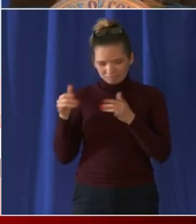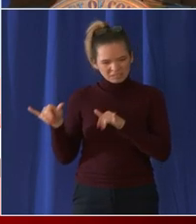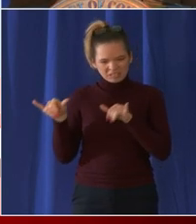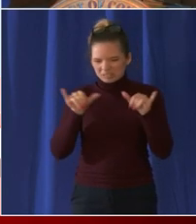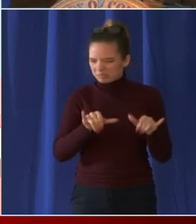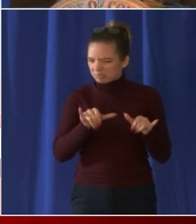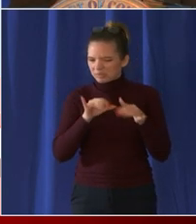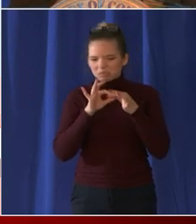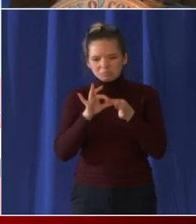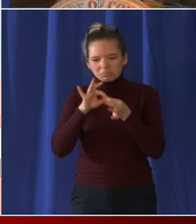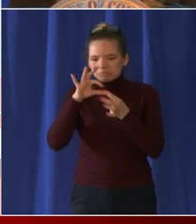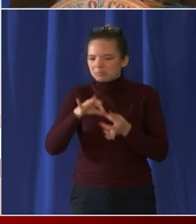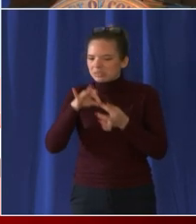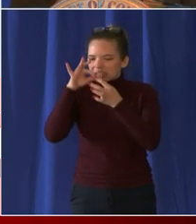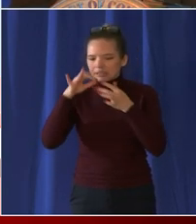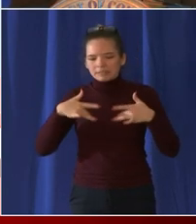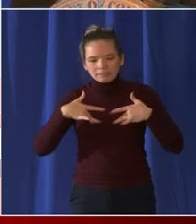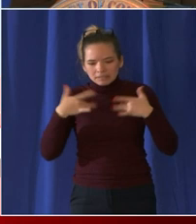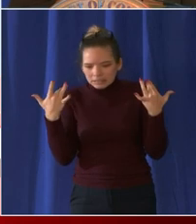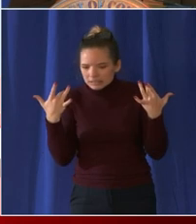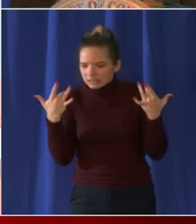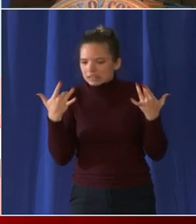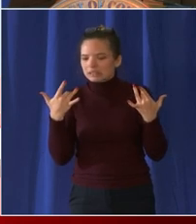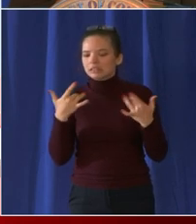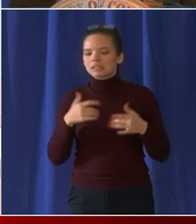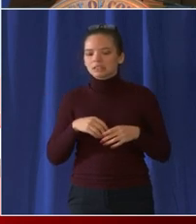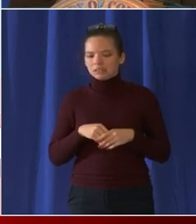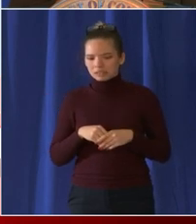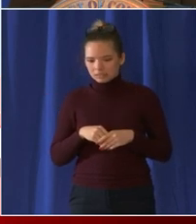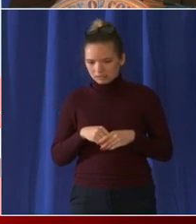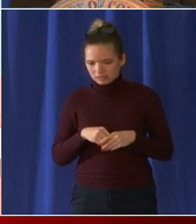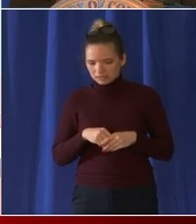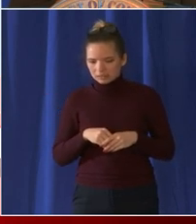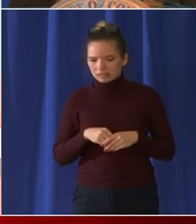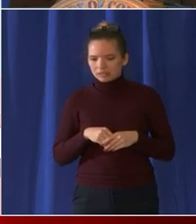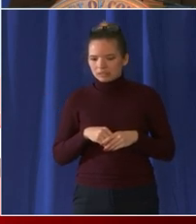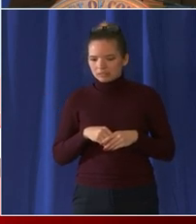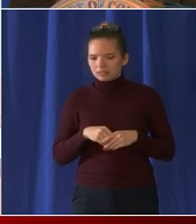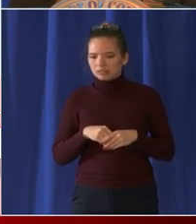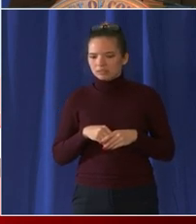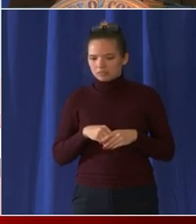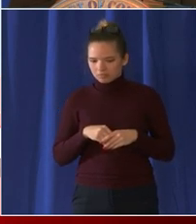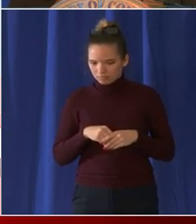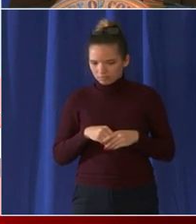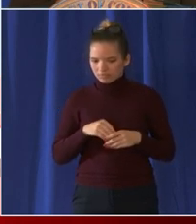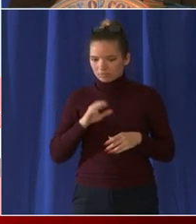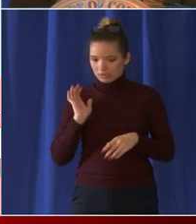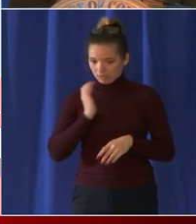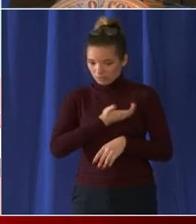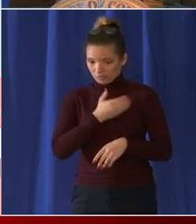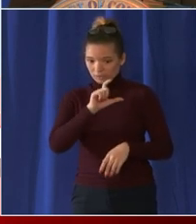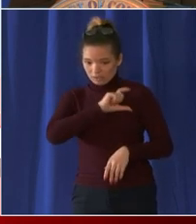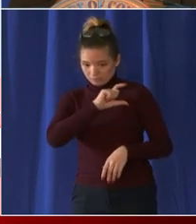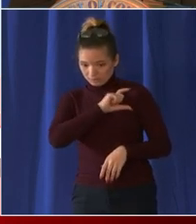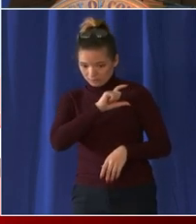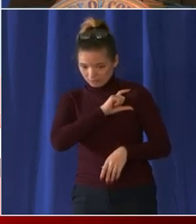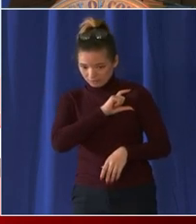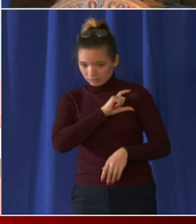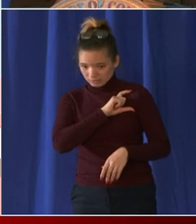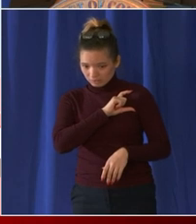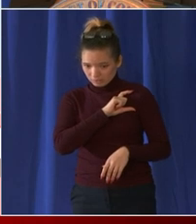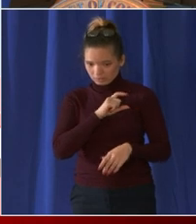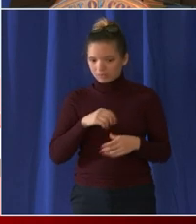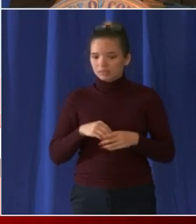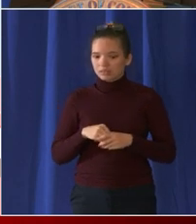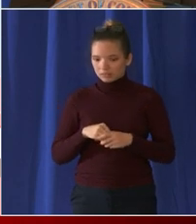especially ones that are permanent for thousands of people uh our officers and our HCMA uh worked